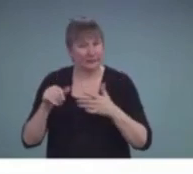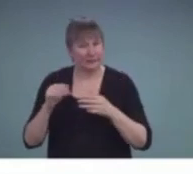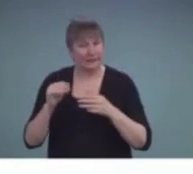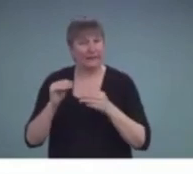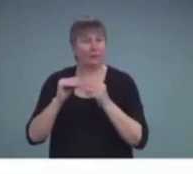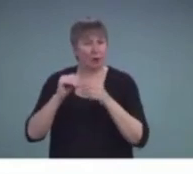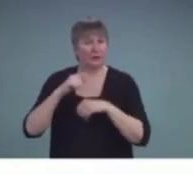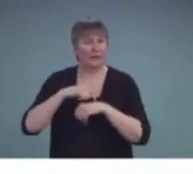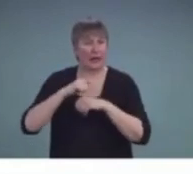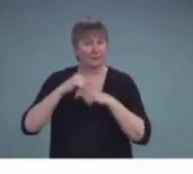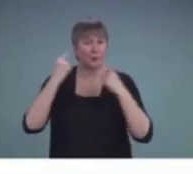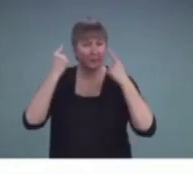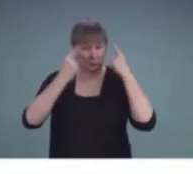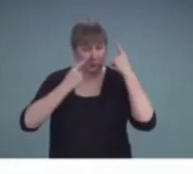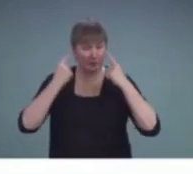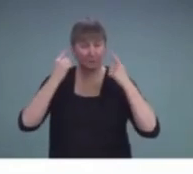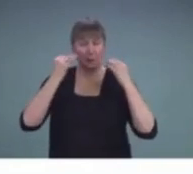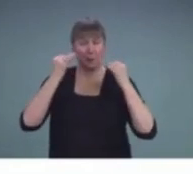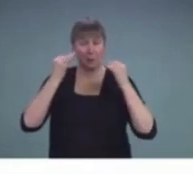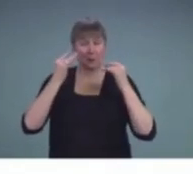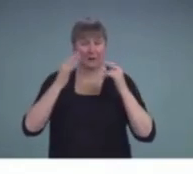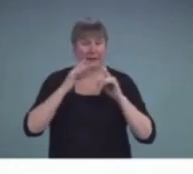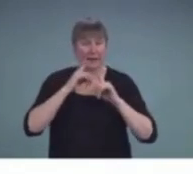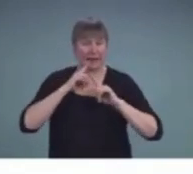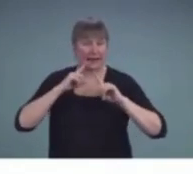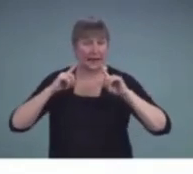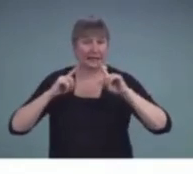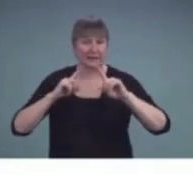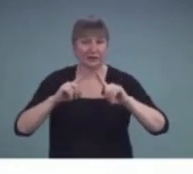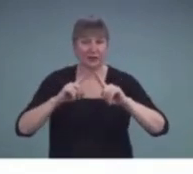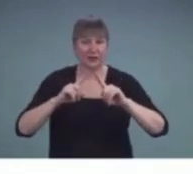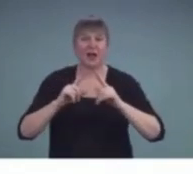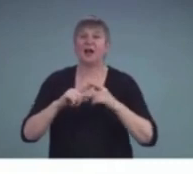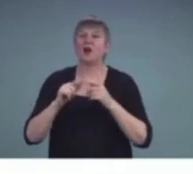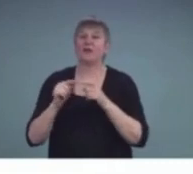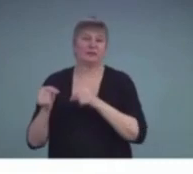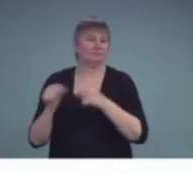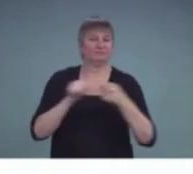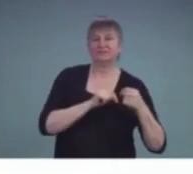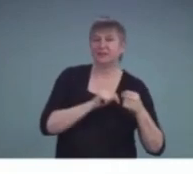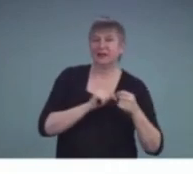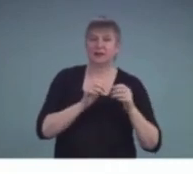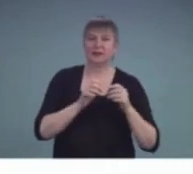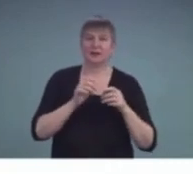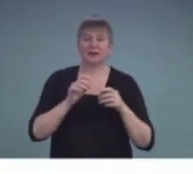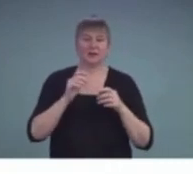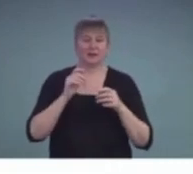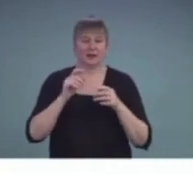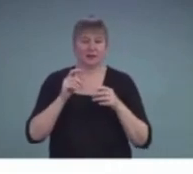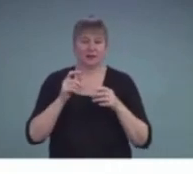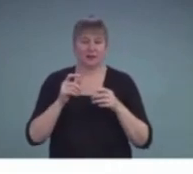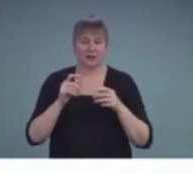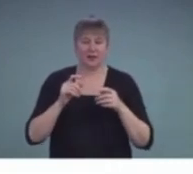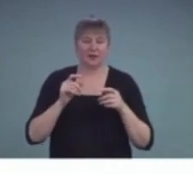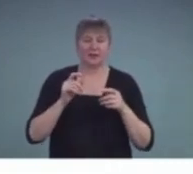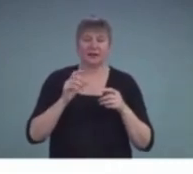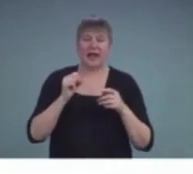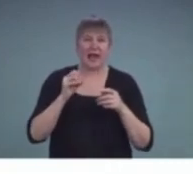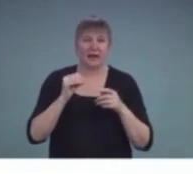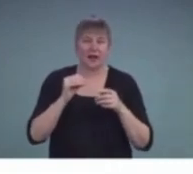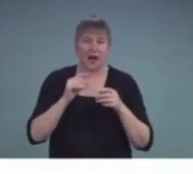formulate answers and would make many self-corrections even after an item had passed. So he was still mulling over